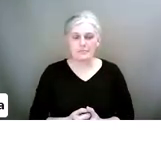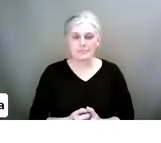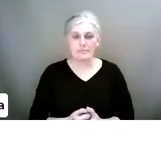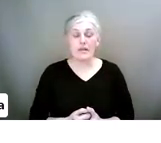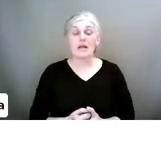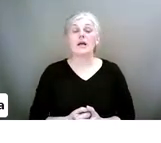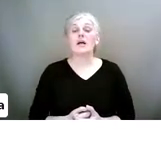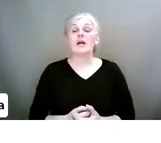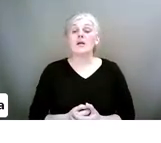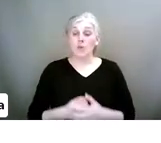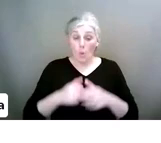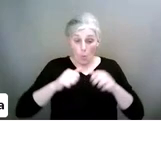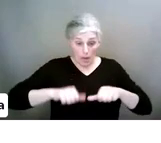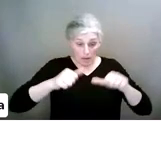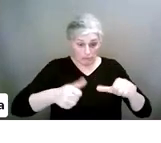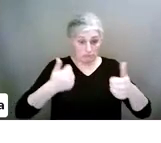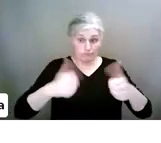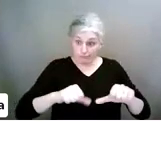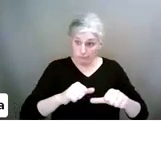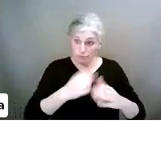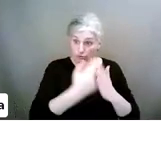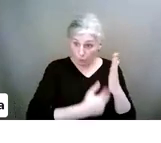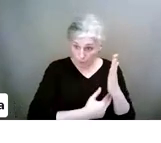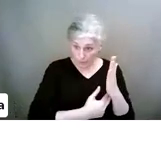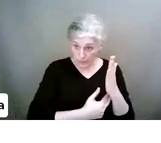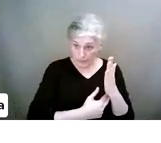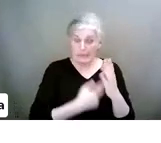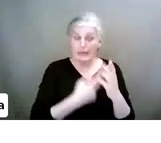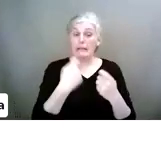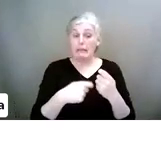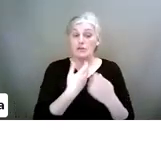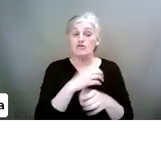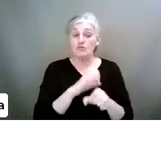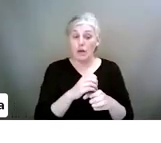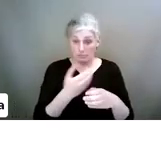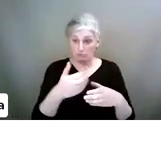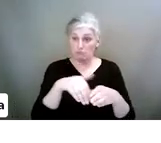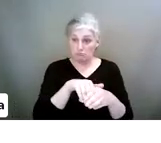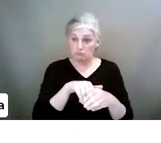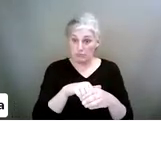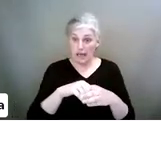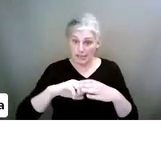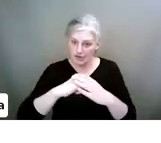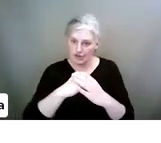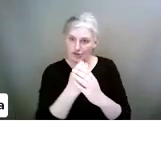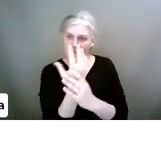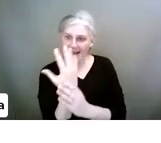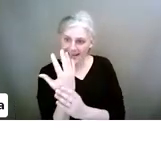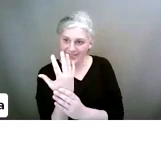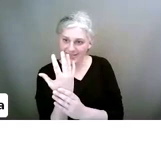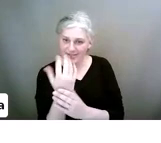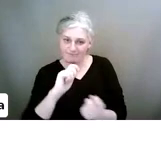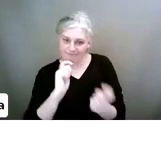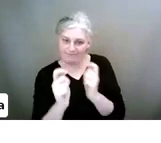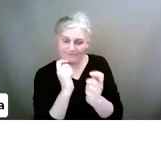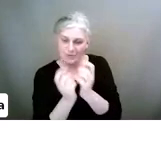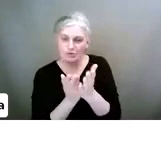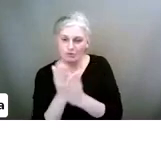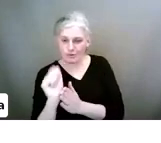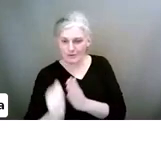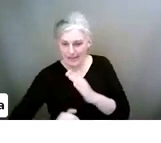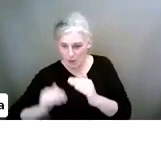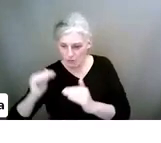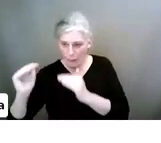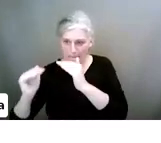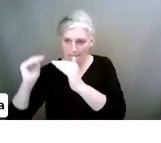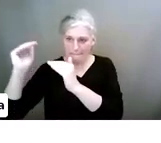So you've agreed the rules of them and they evolve as they get older, you know, especially during midterm breaks, holiday breaks.